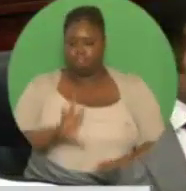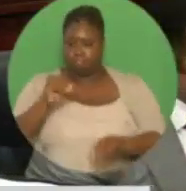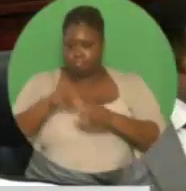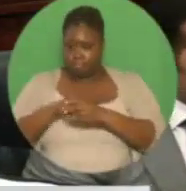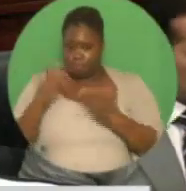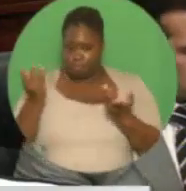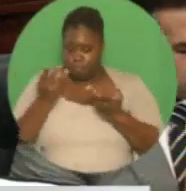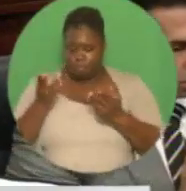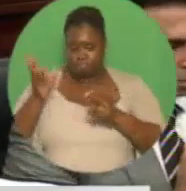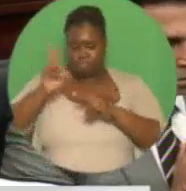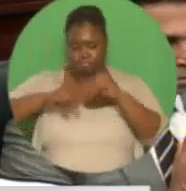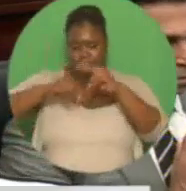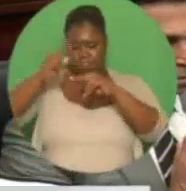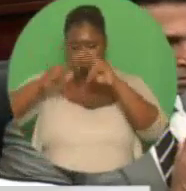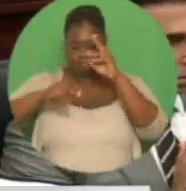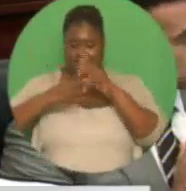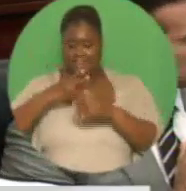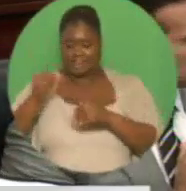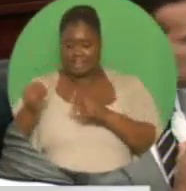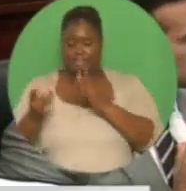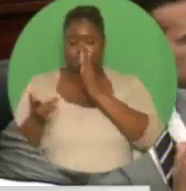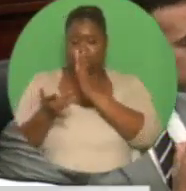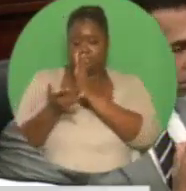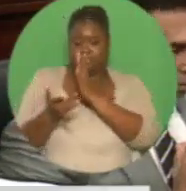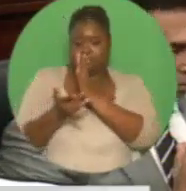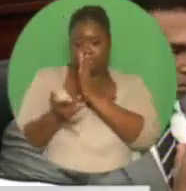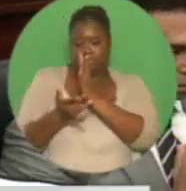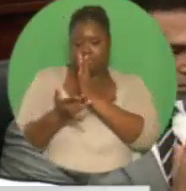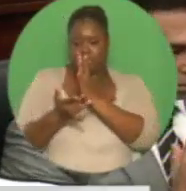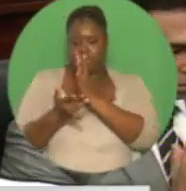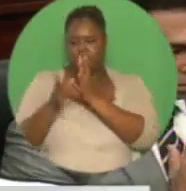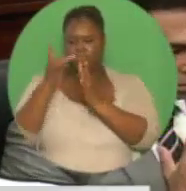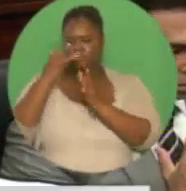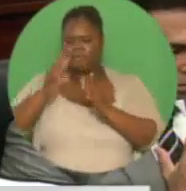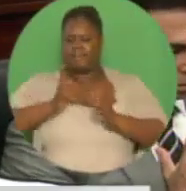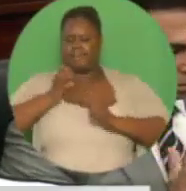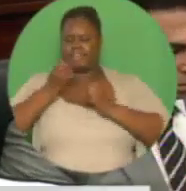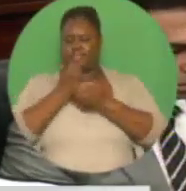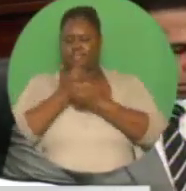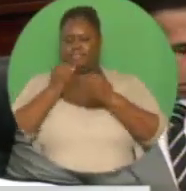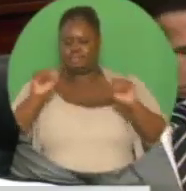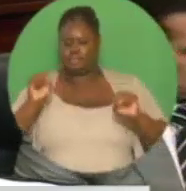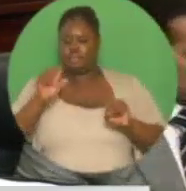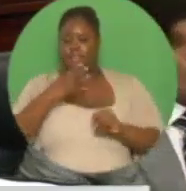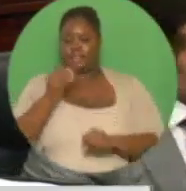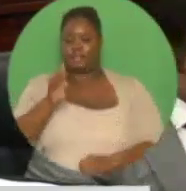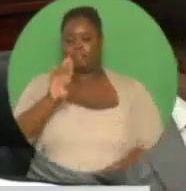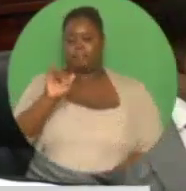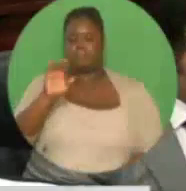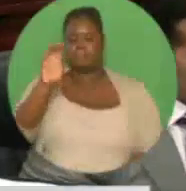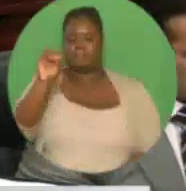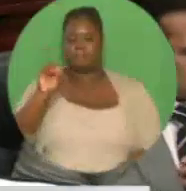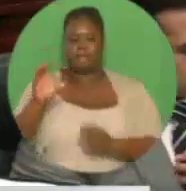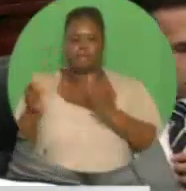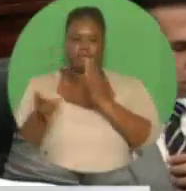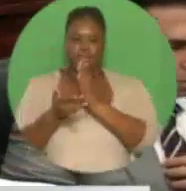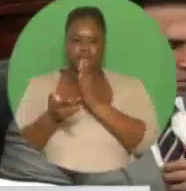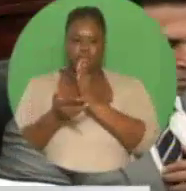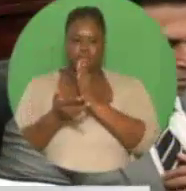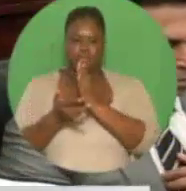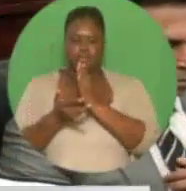informational technology, energy-saving ecological building material, and biotechnology. In June 2018,